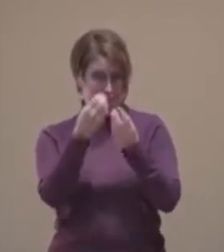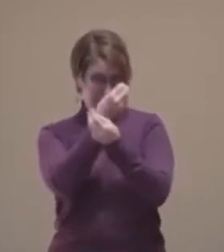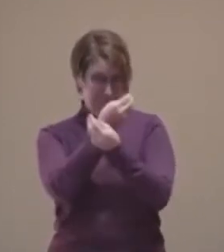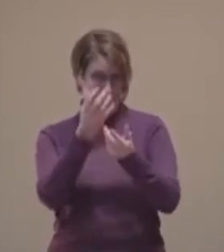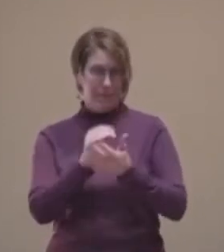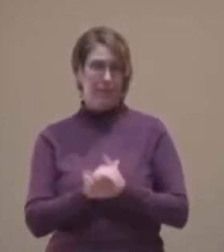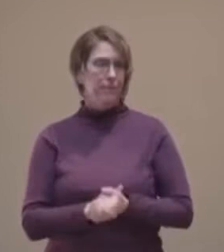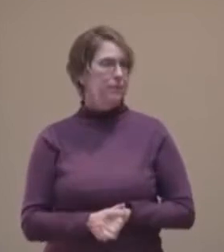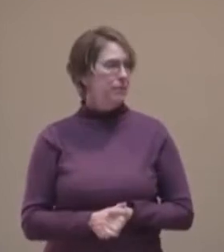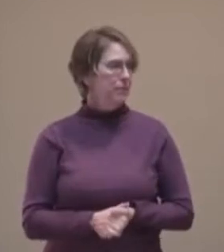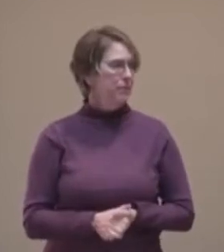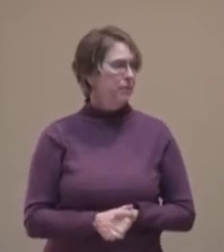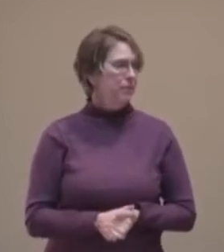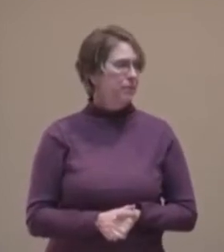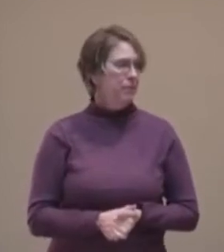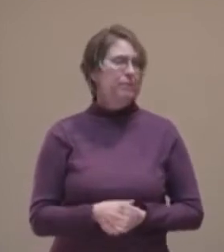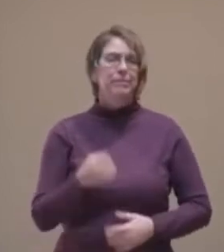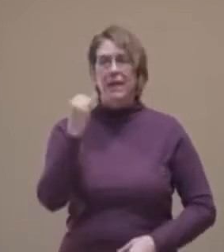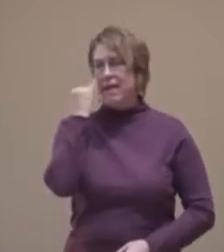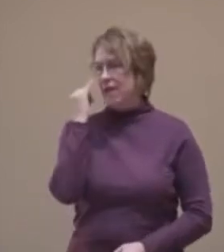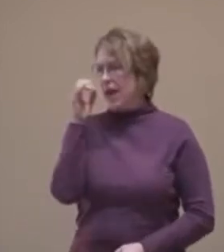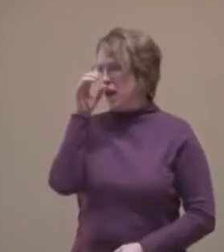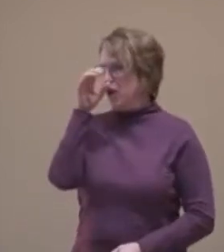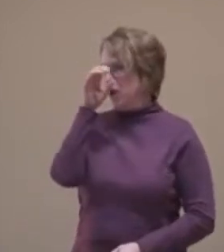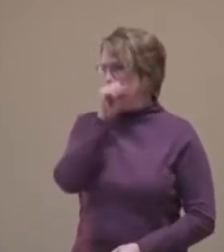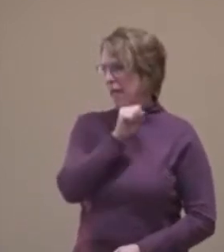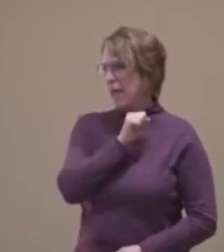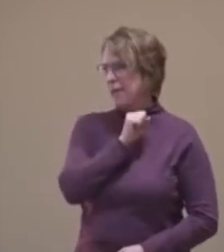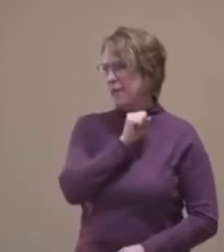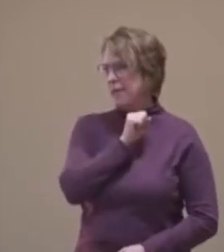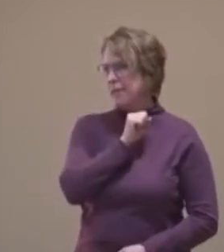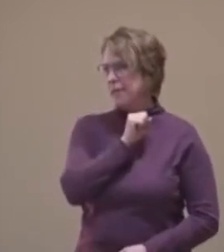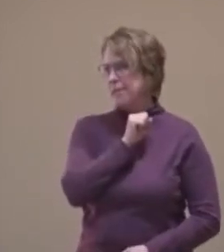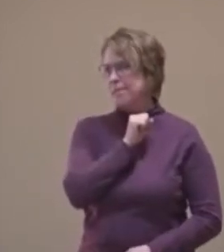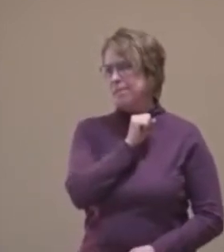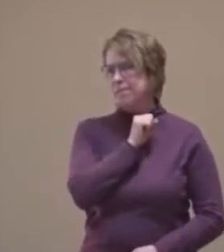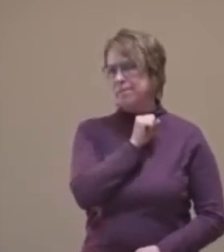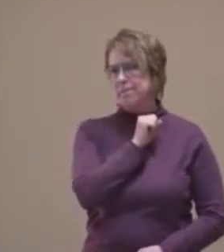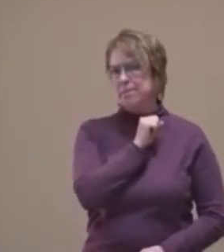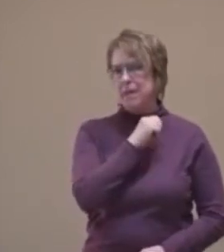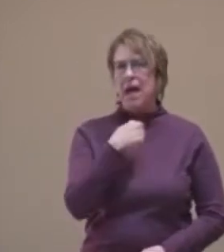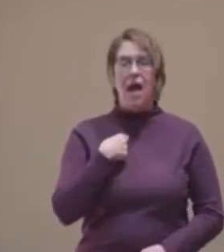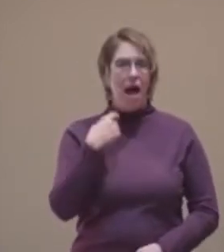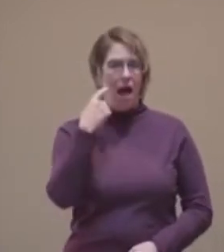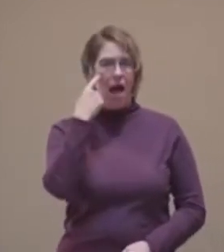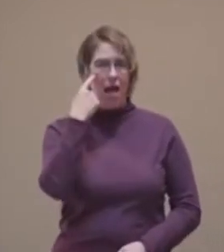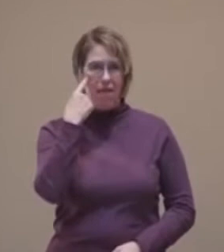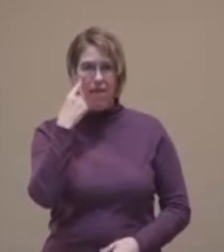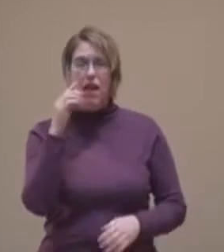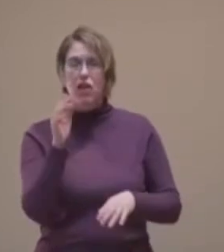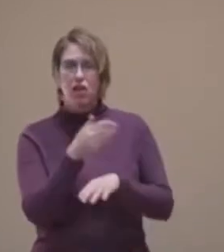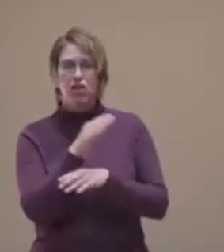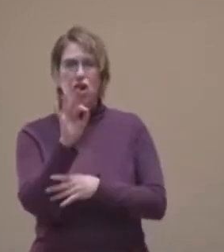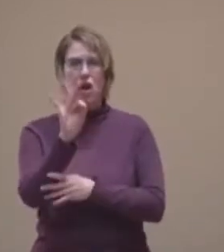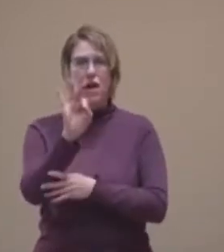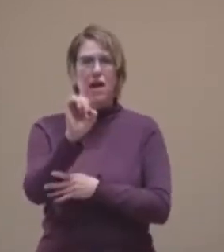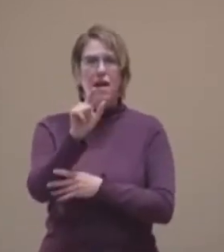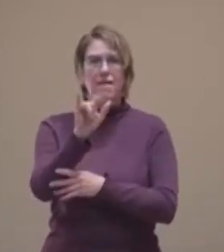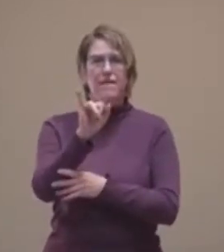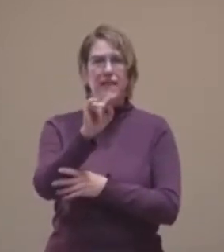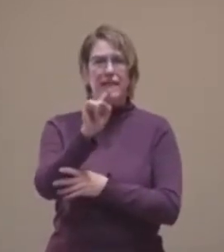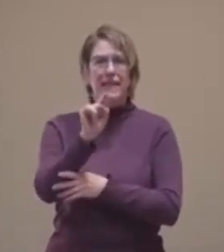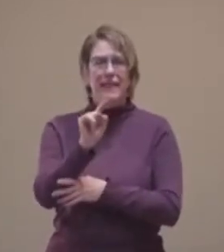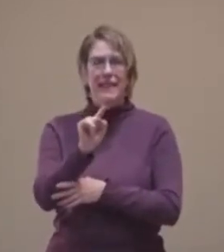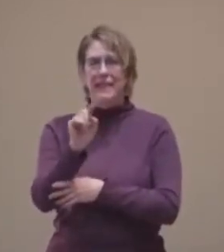If I had to guess, I would say a conservative estimate would be that we heard Feliz Navidad ten times in our household yesterday.